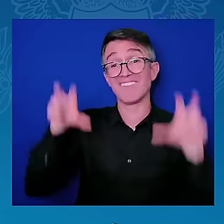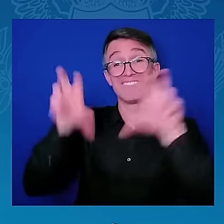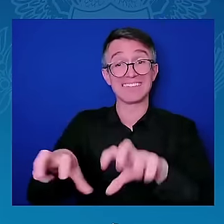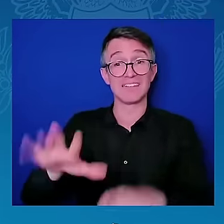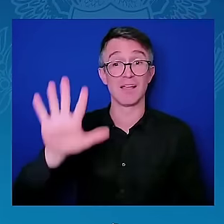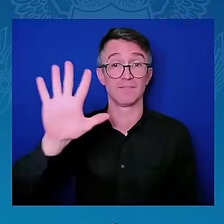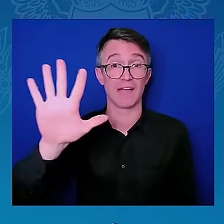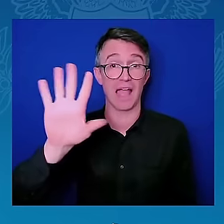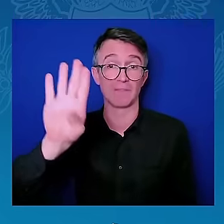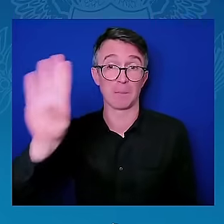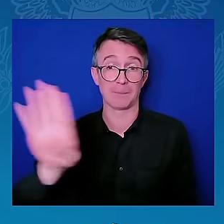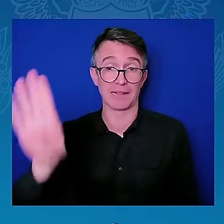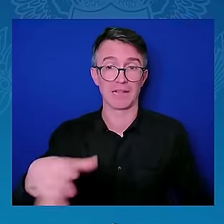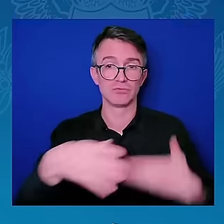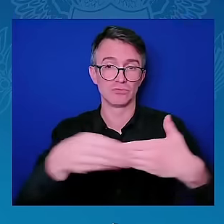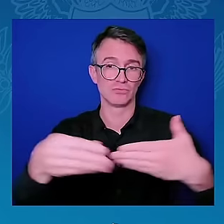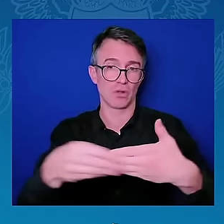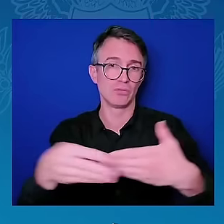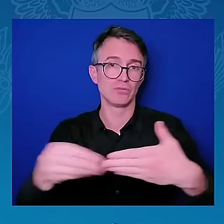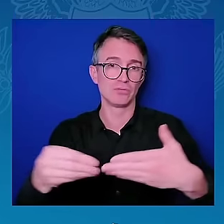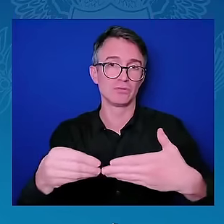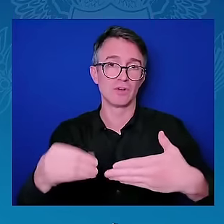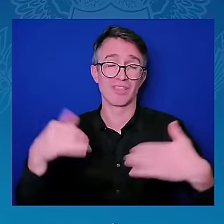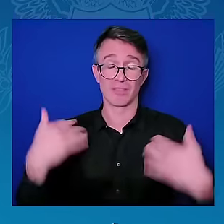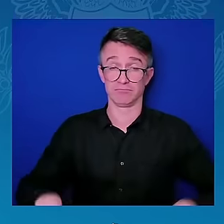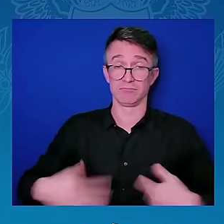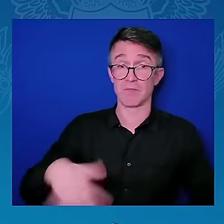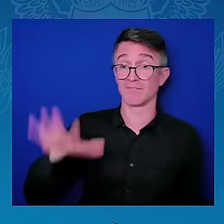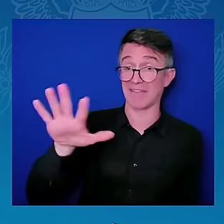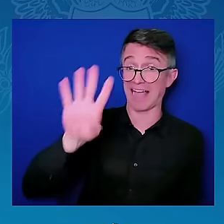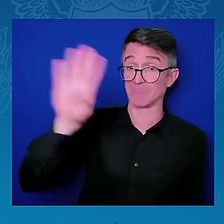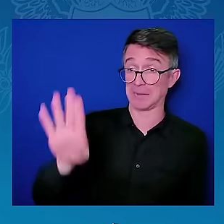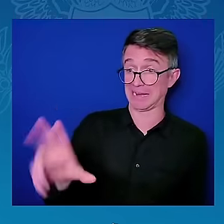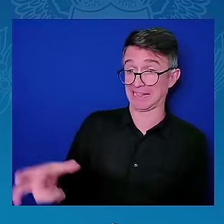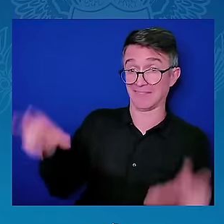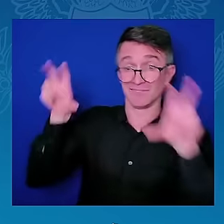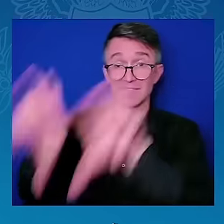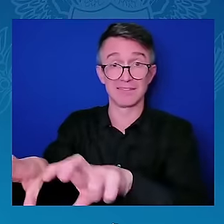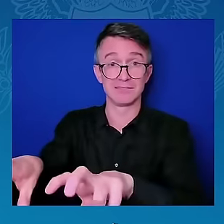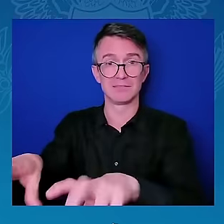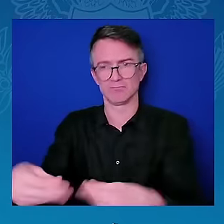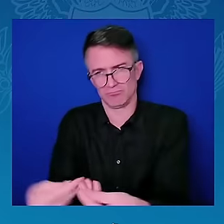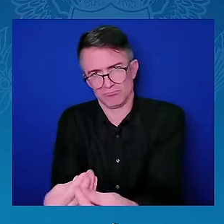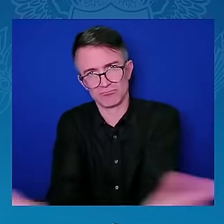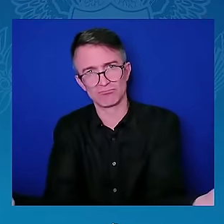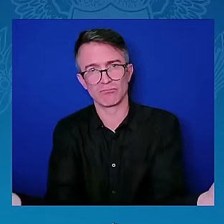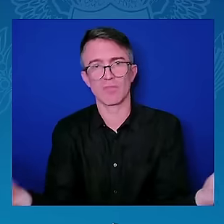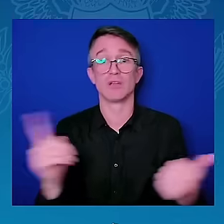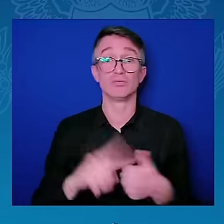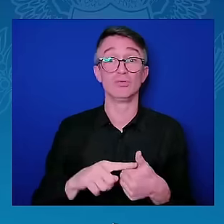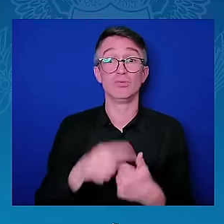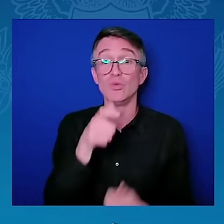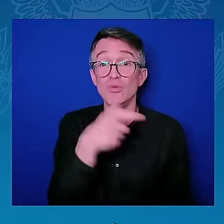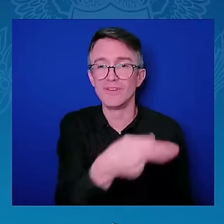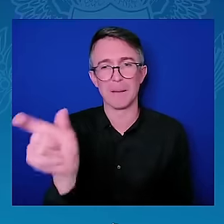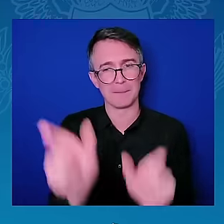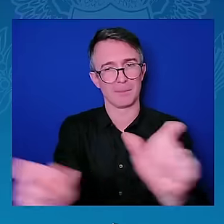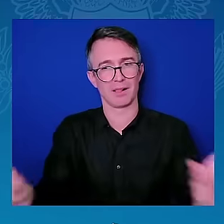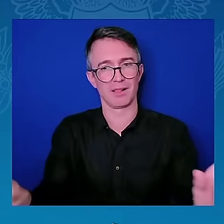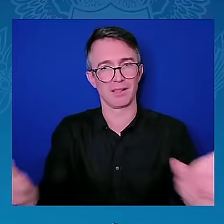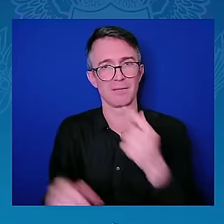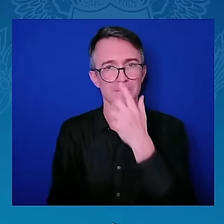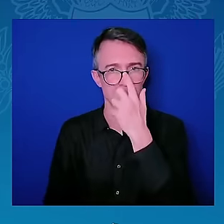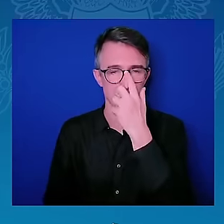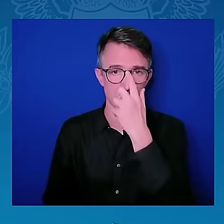capital. And as my sister Kamala said, we are looking at the